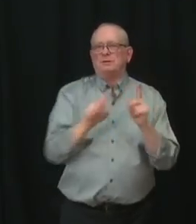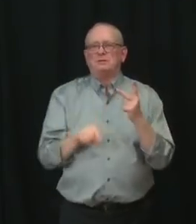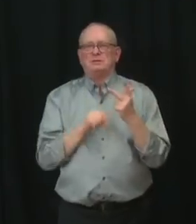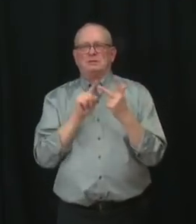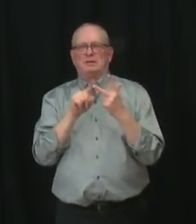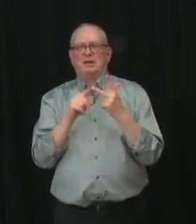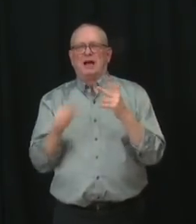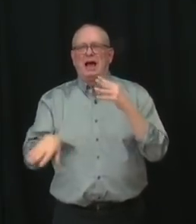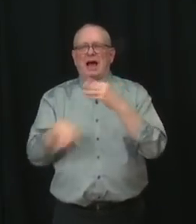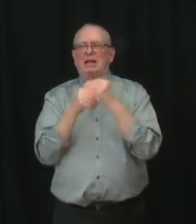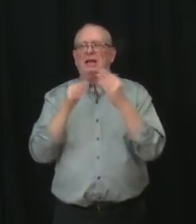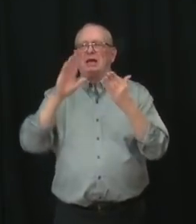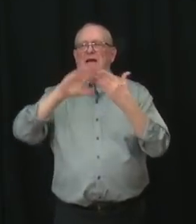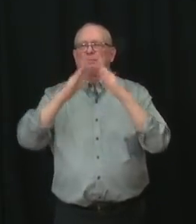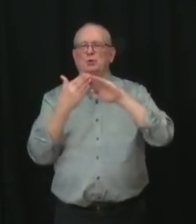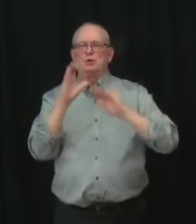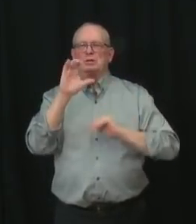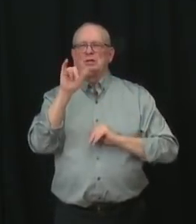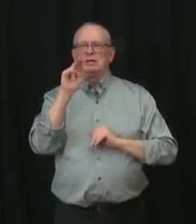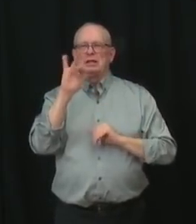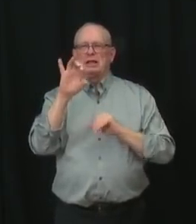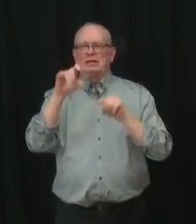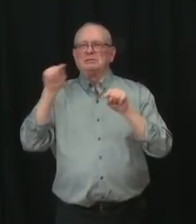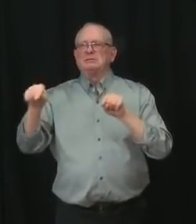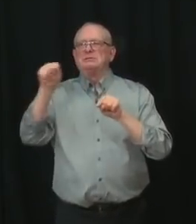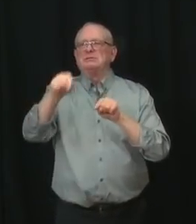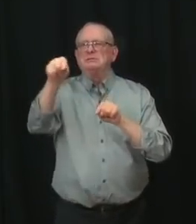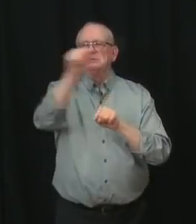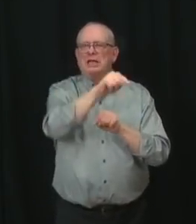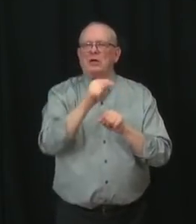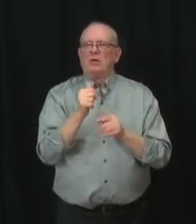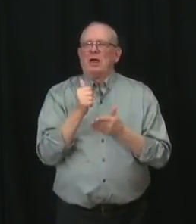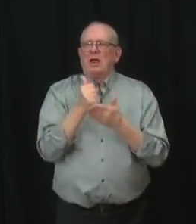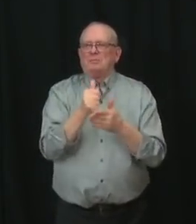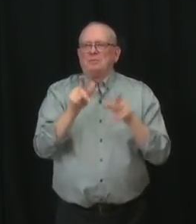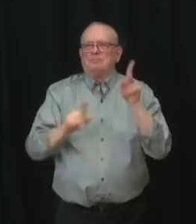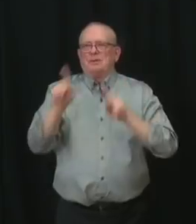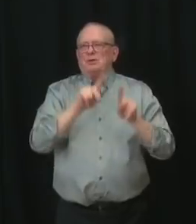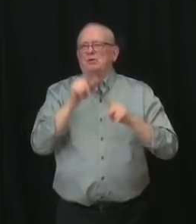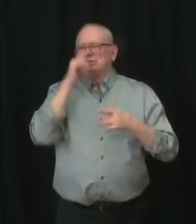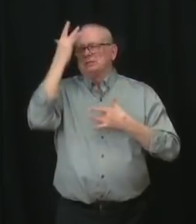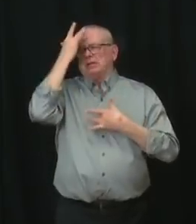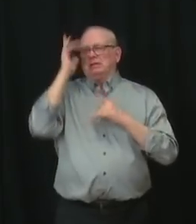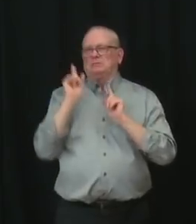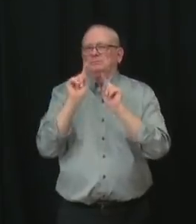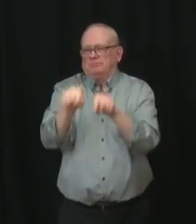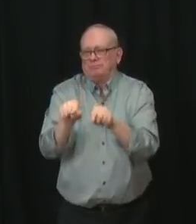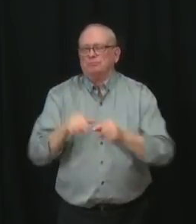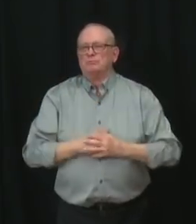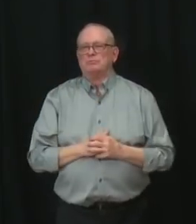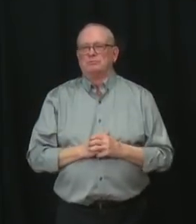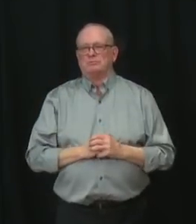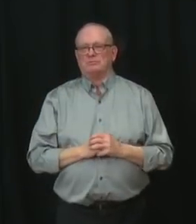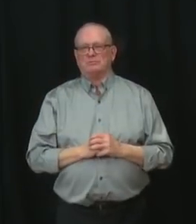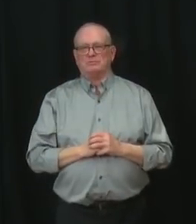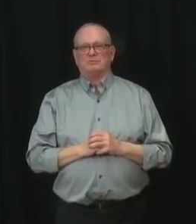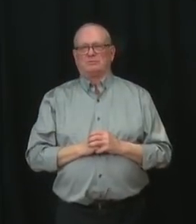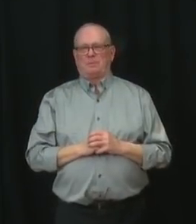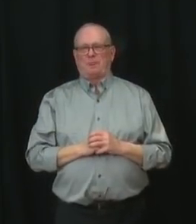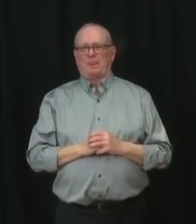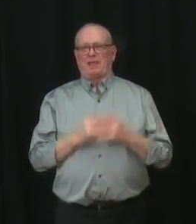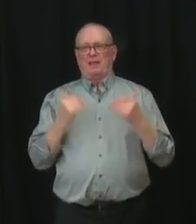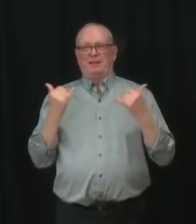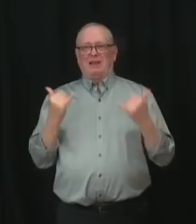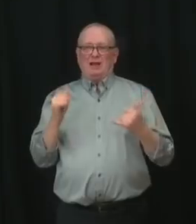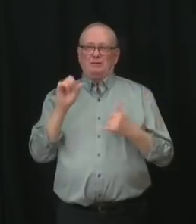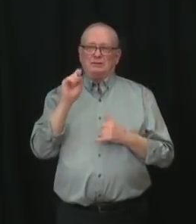larger urban centers. Staff are tired. Not just from the current wave of cases, but from five waves over